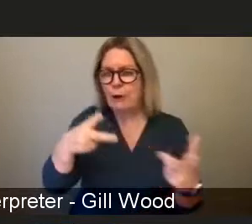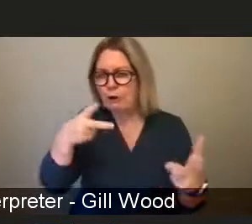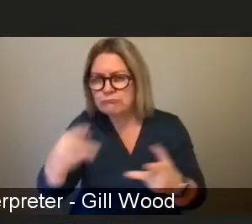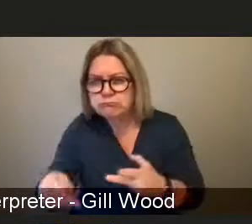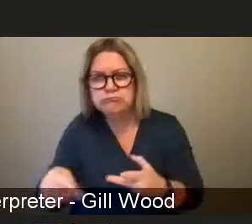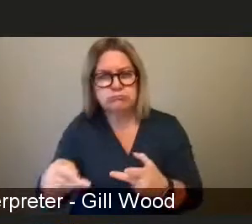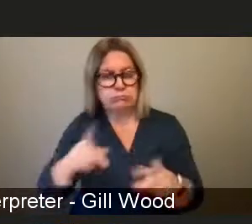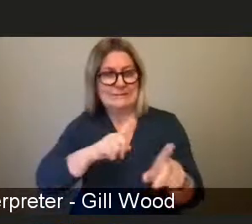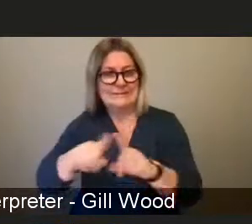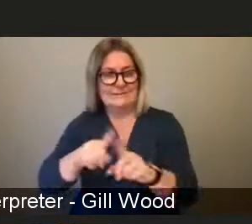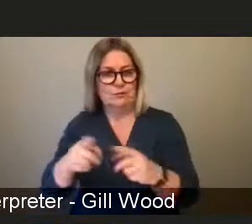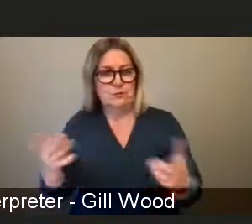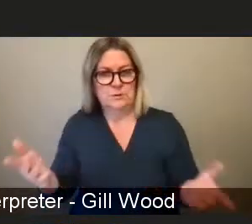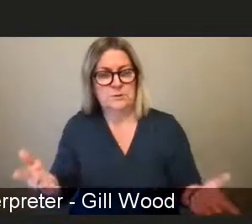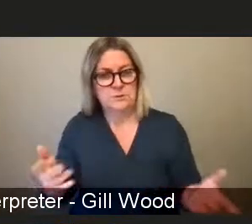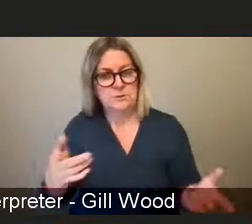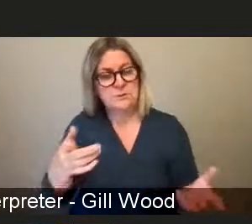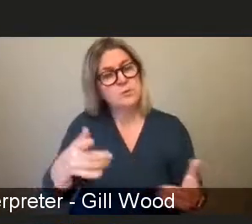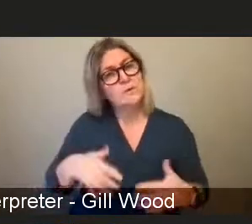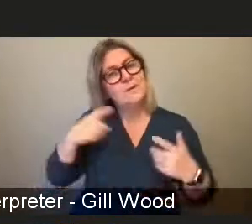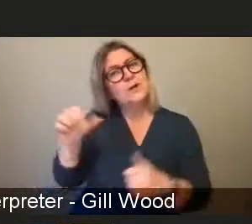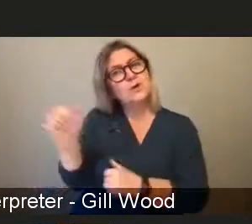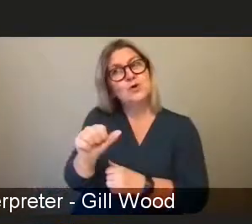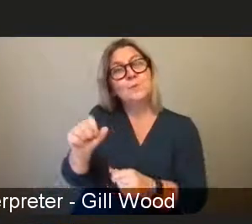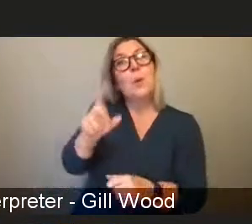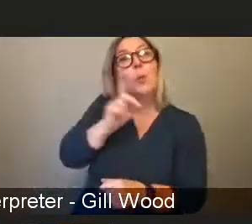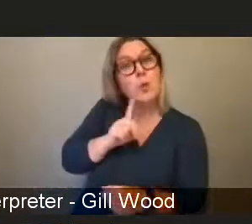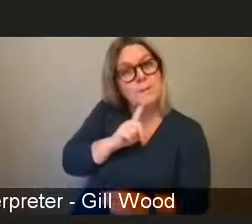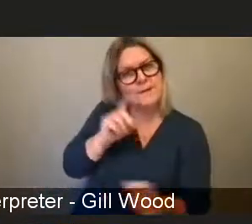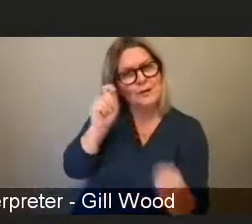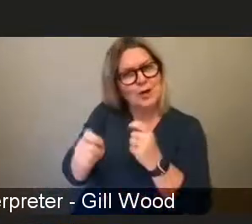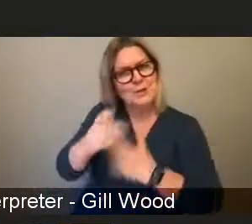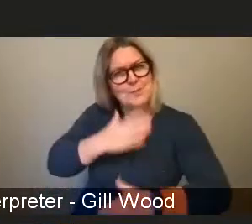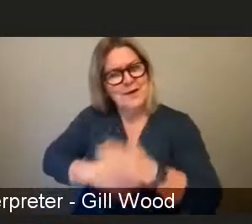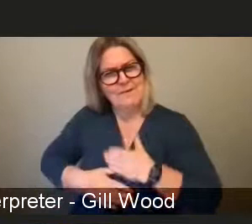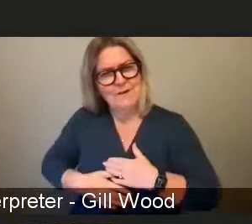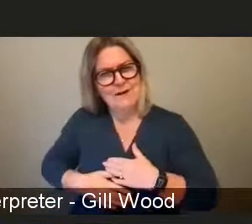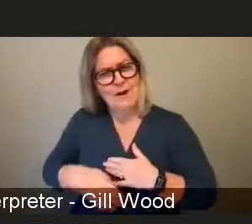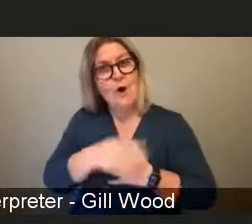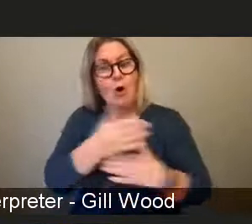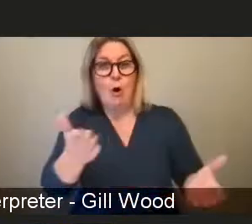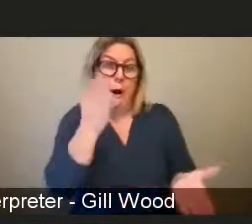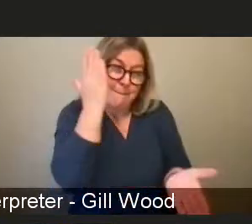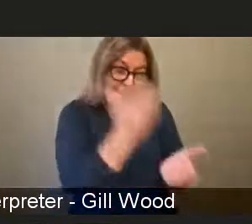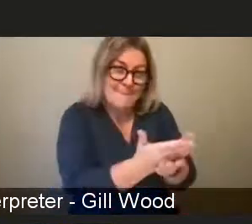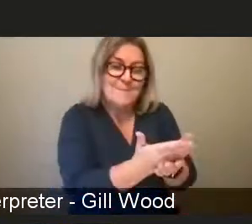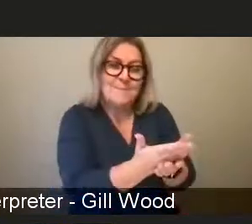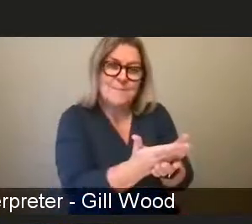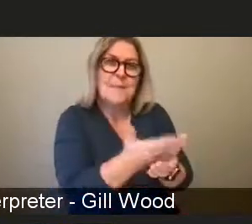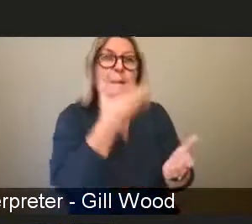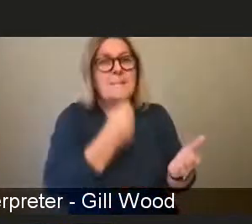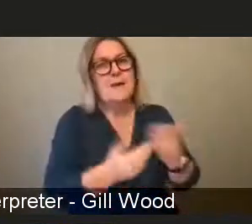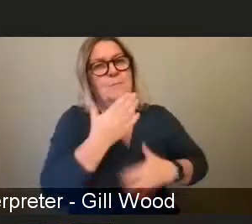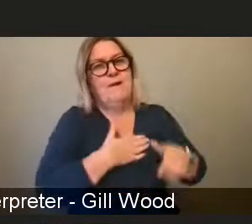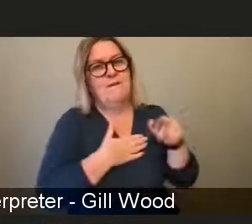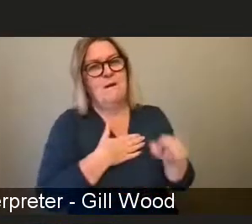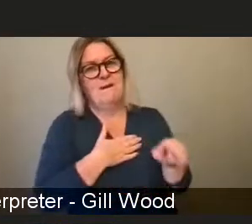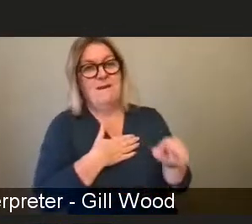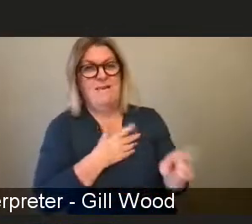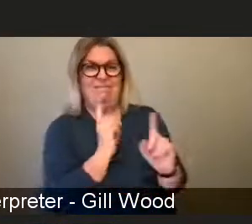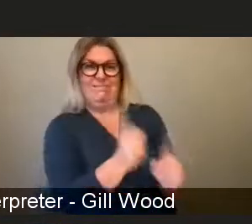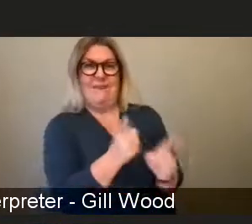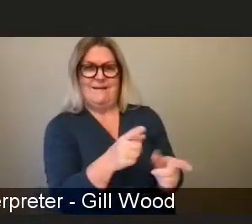and the onus is still on them changing behaviours, rather than dealing with the root cause, is male behaviour? So, you know,